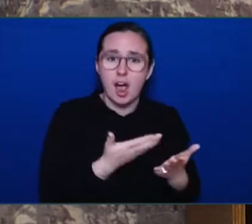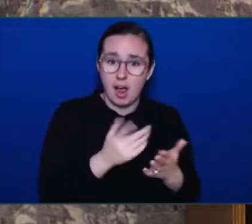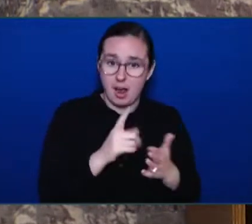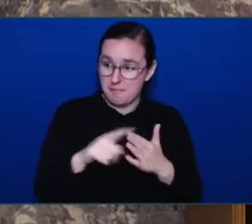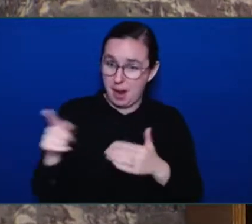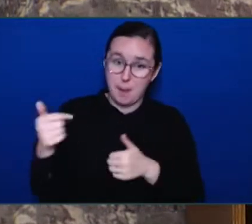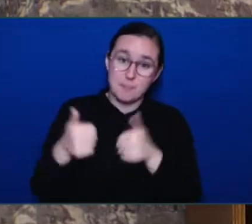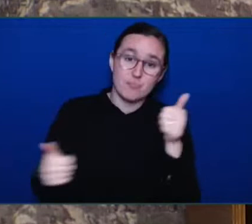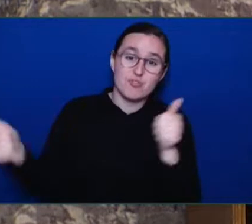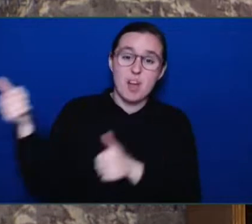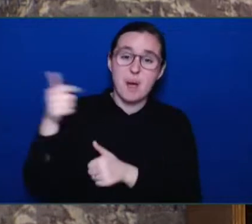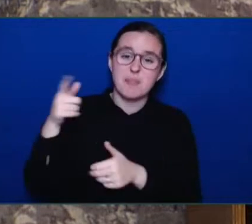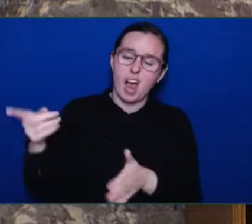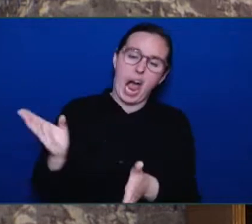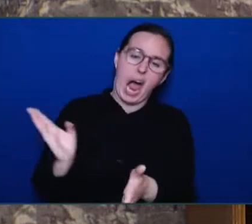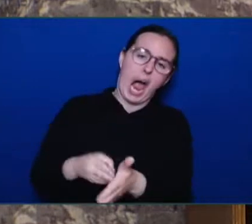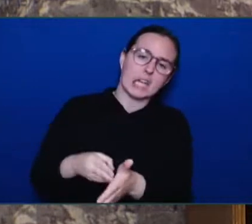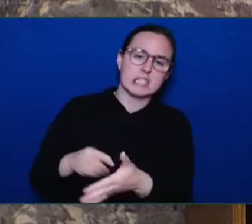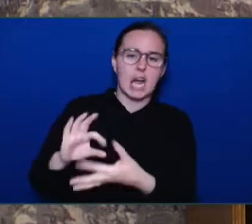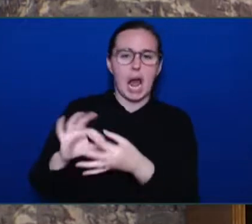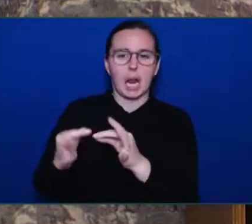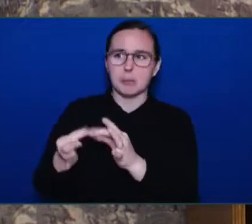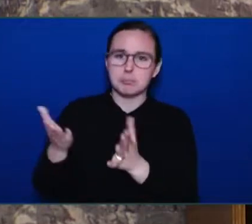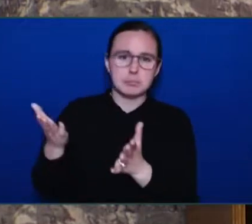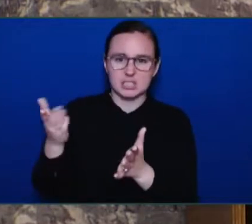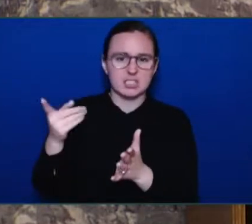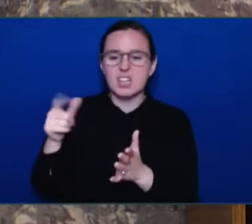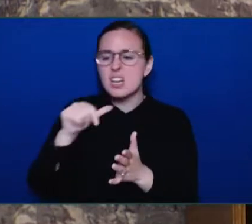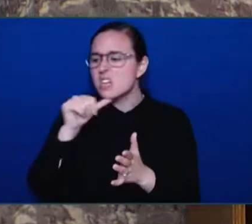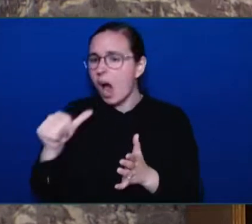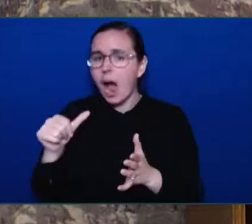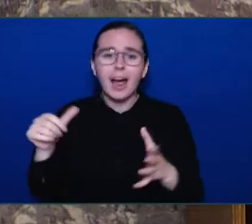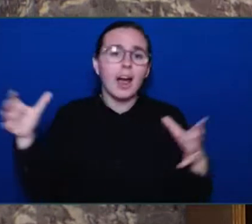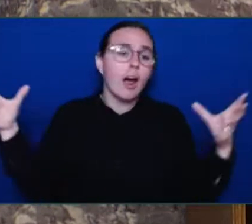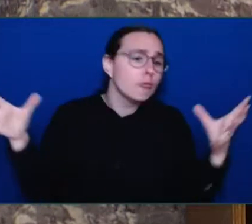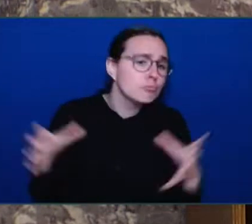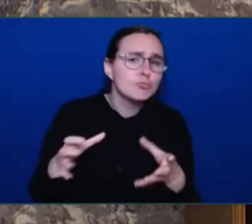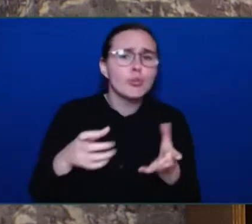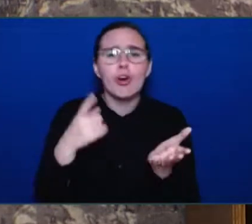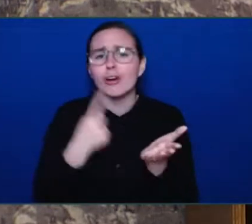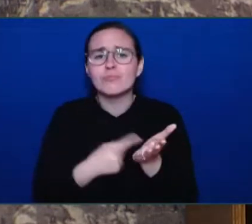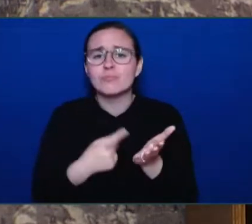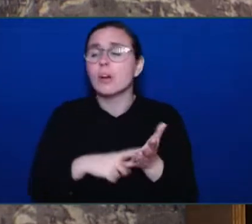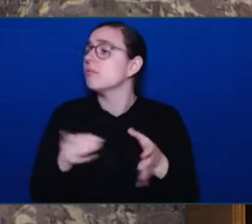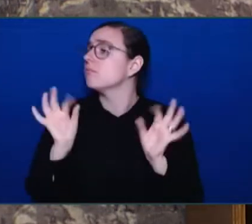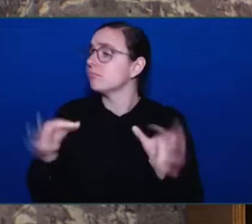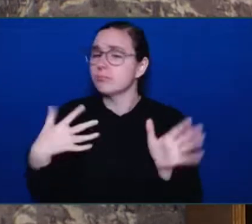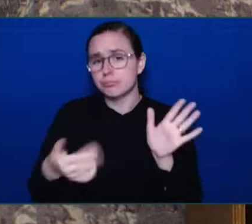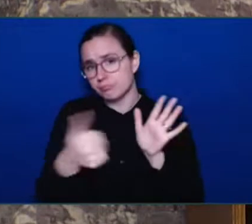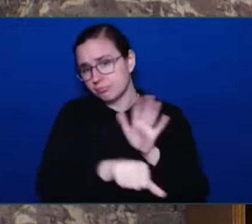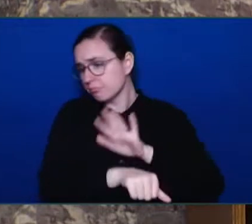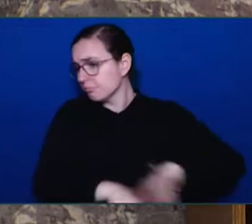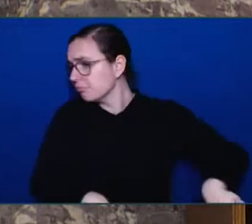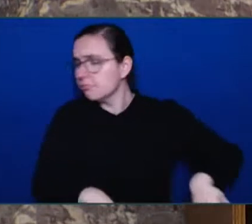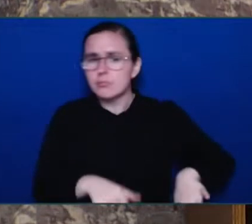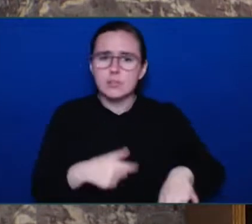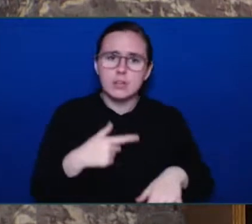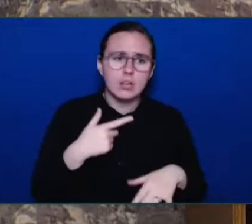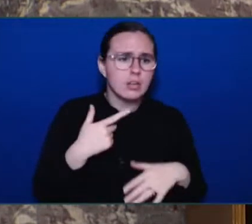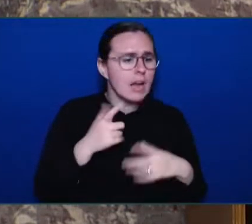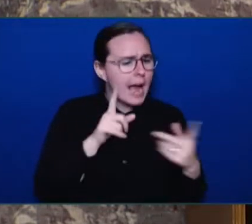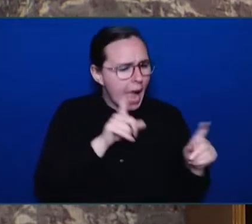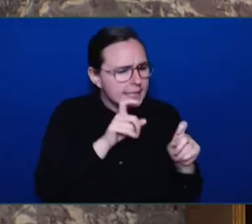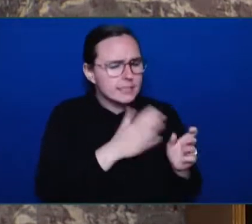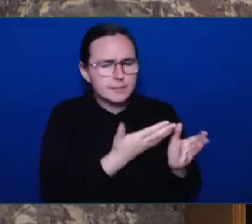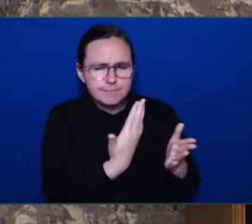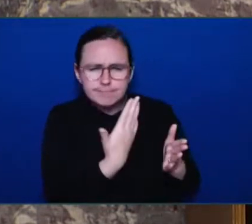refused to answer any questions about his decision. Dennis Thomas of the Suelet says, quote, a